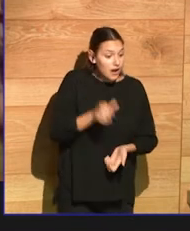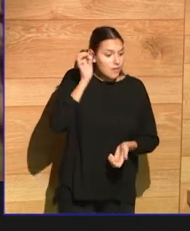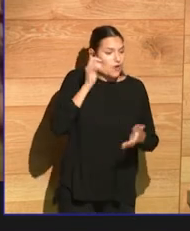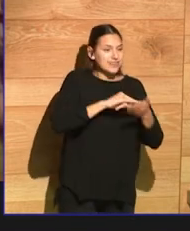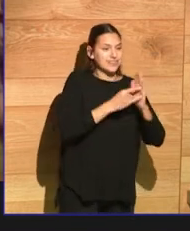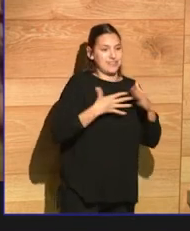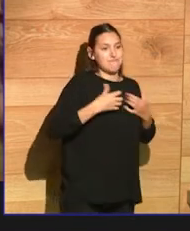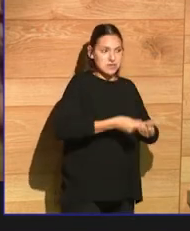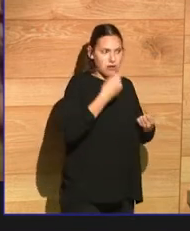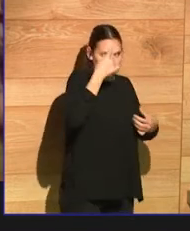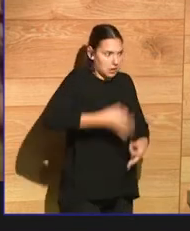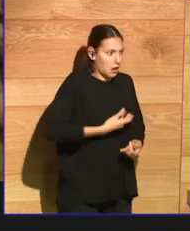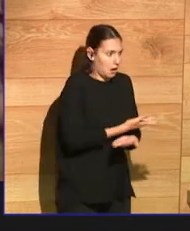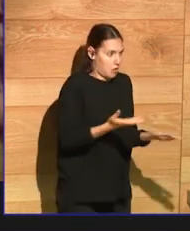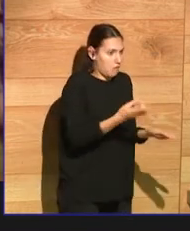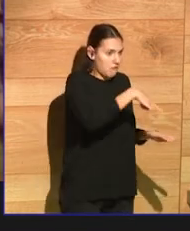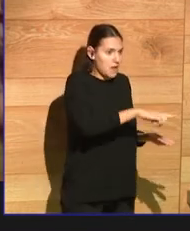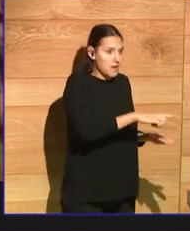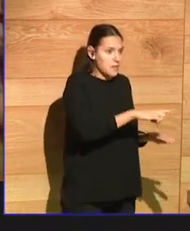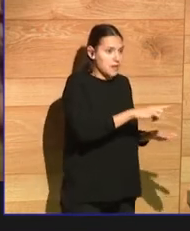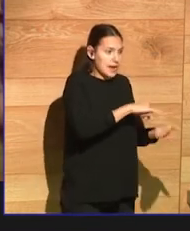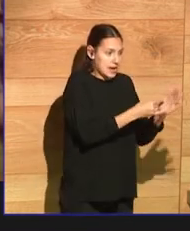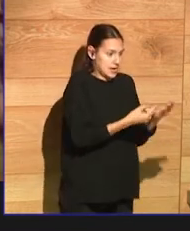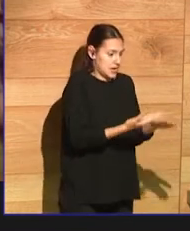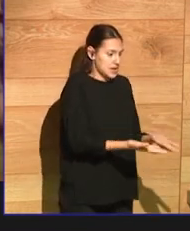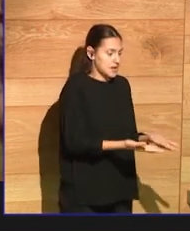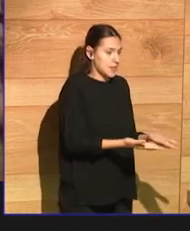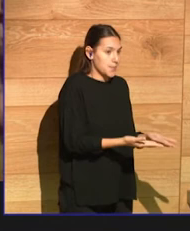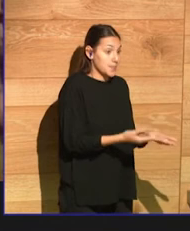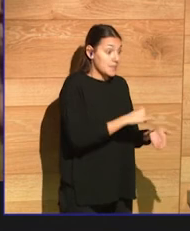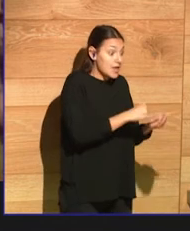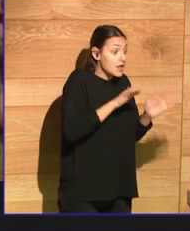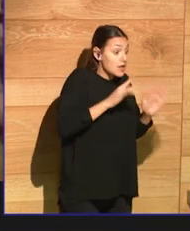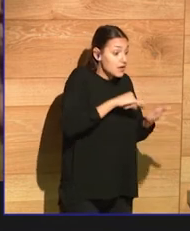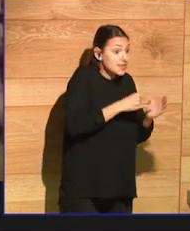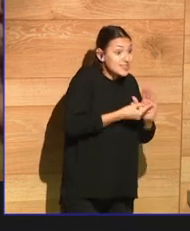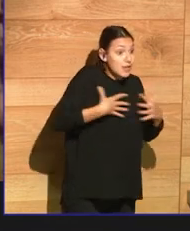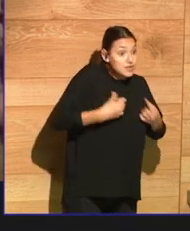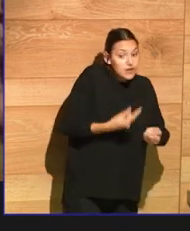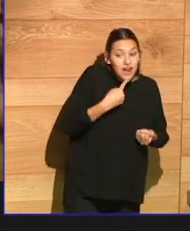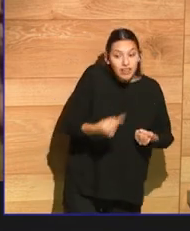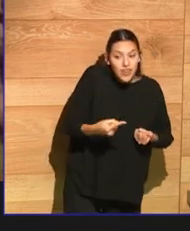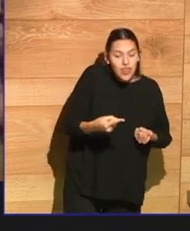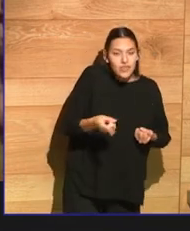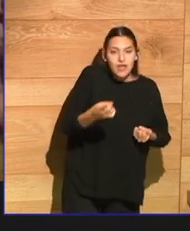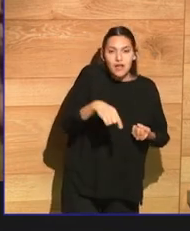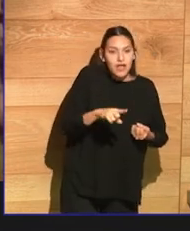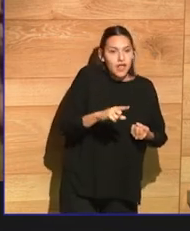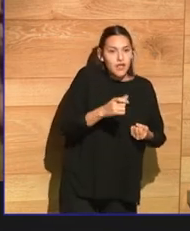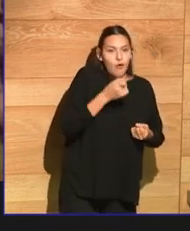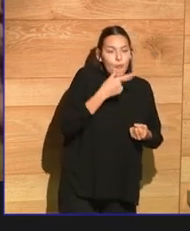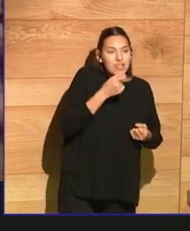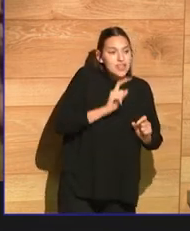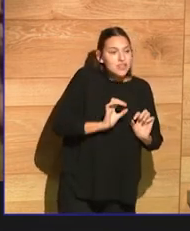system told them to take the sedative thalidomide, and these women ended up having severely deformed children.